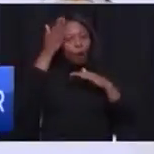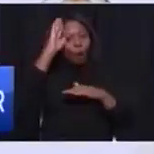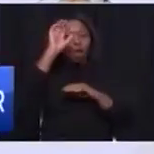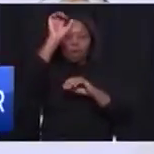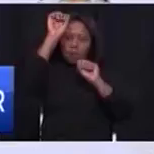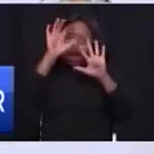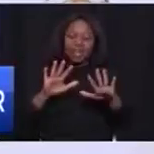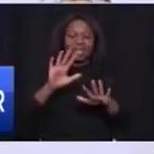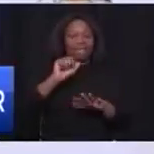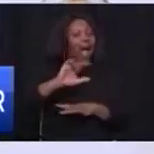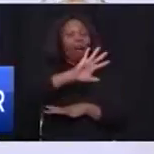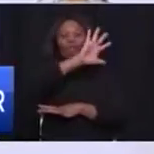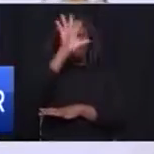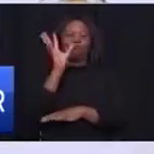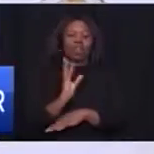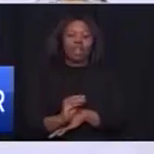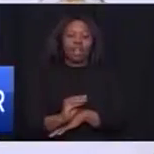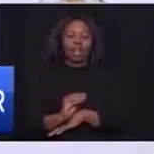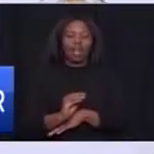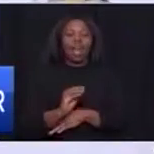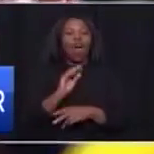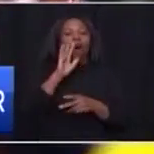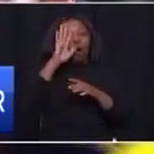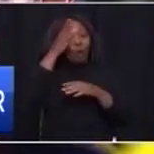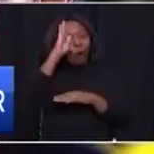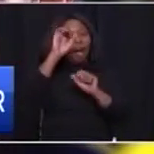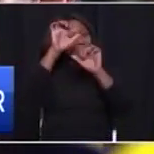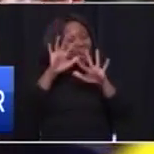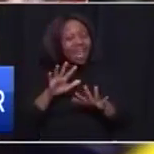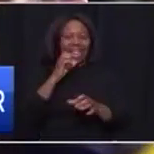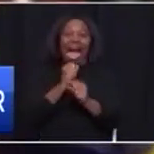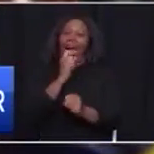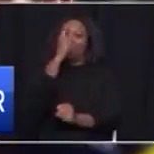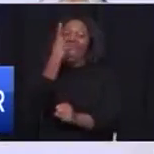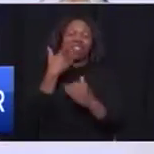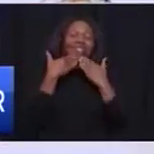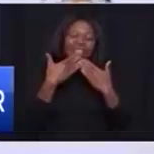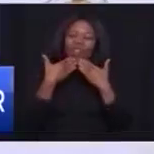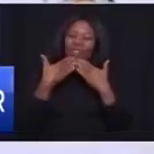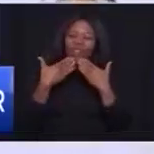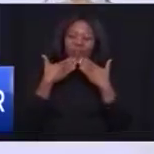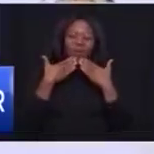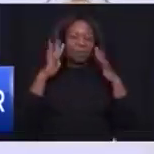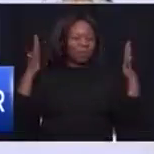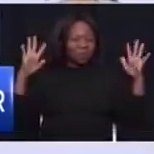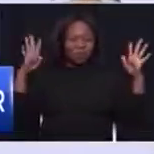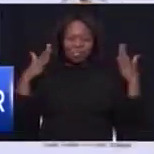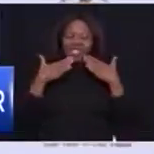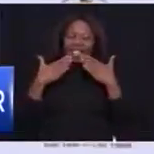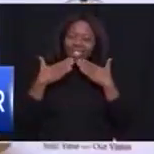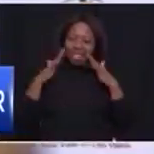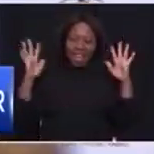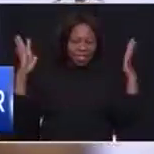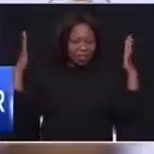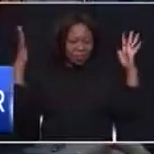Africa and God bless howden thank you very much thank you very much